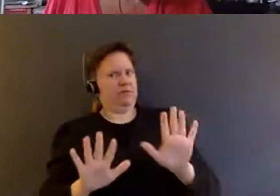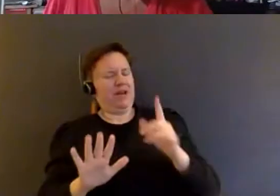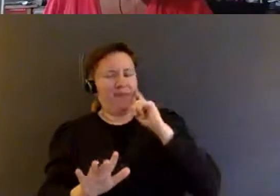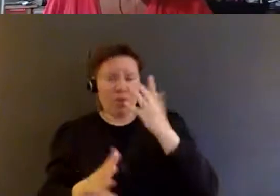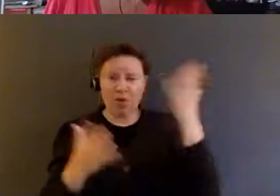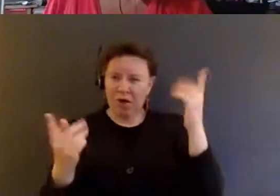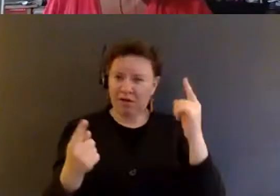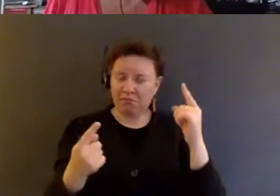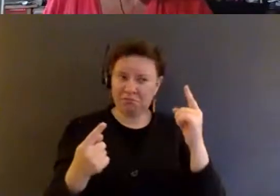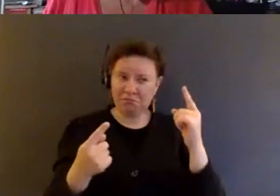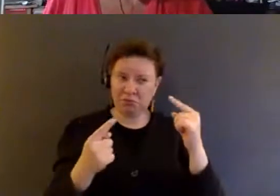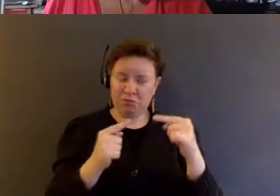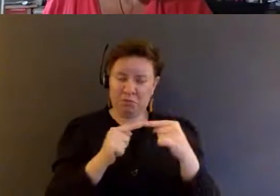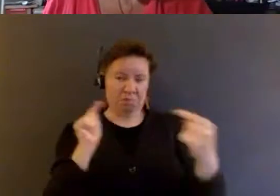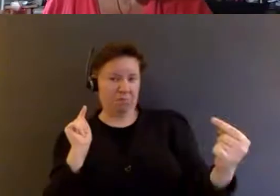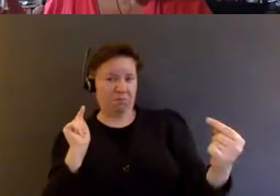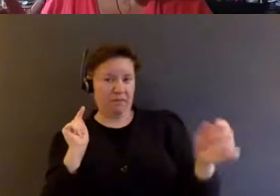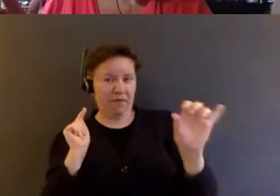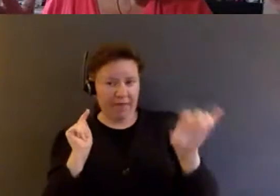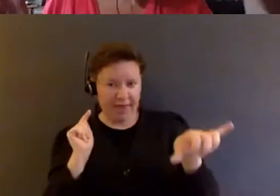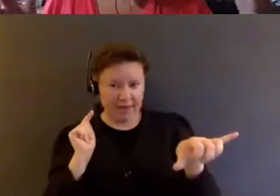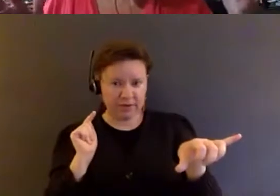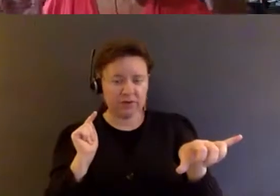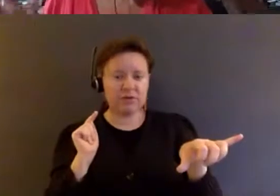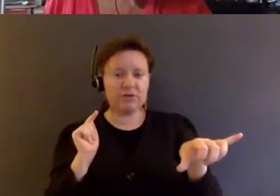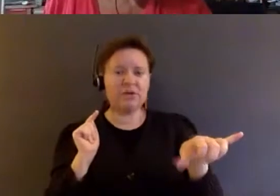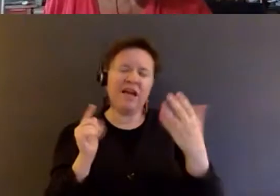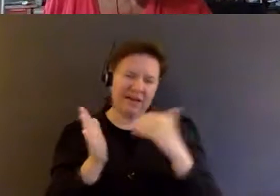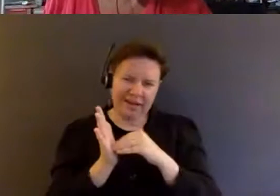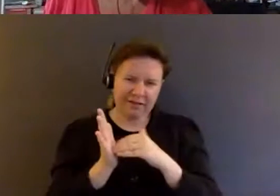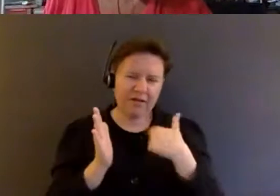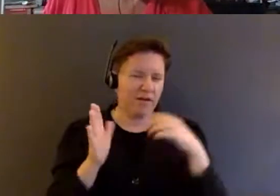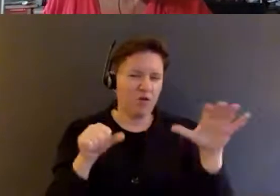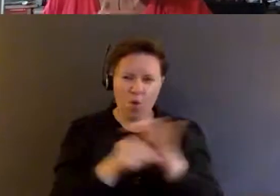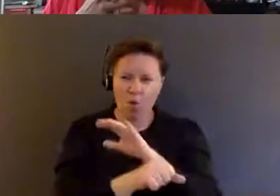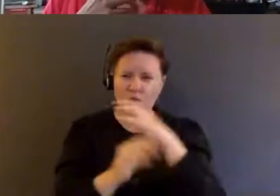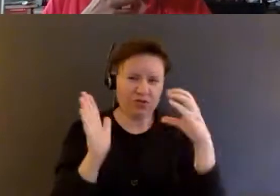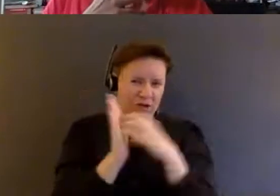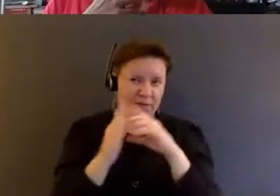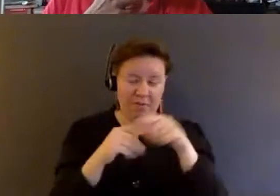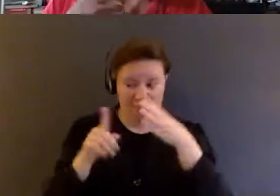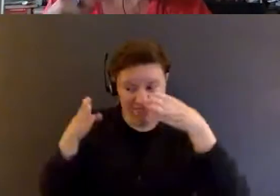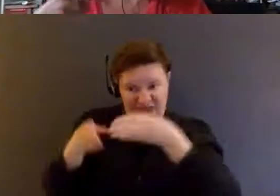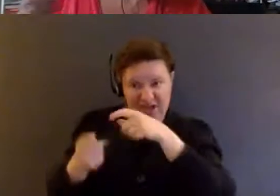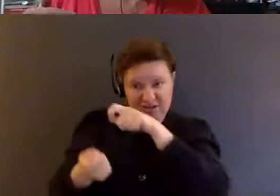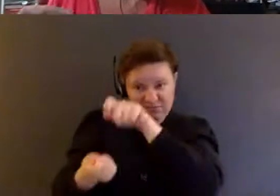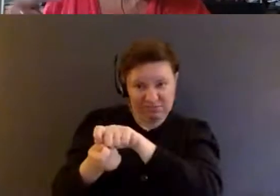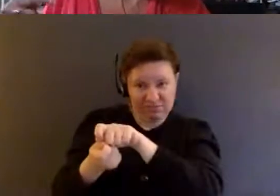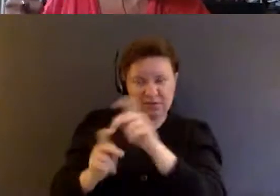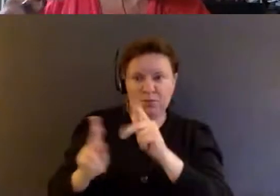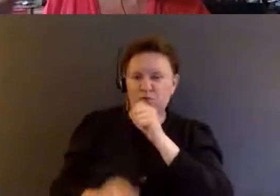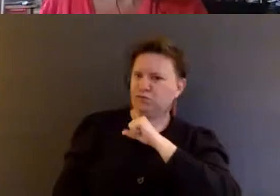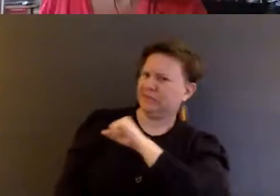that is, and again, I have a whole chapter about just that, people who resist